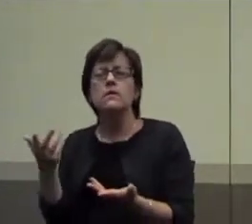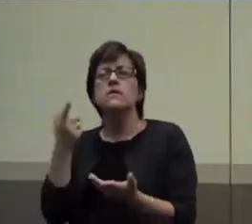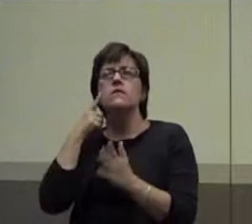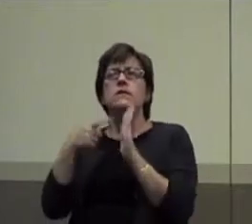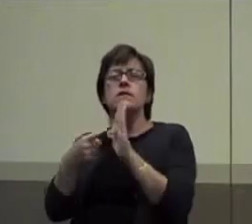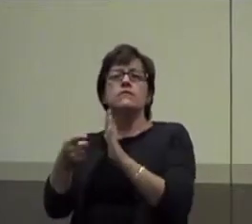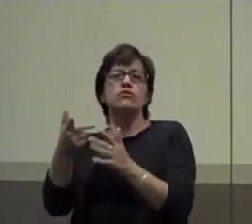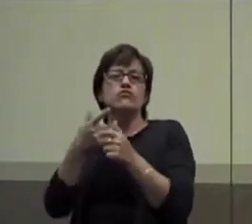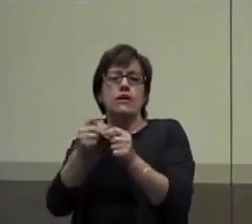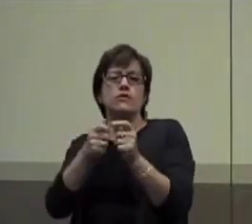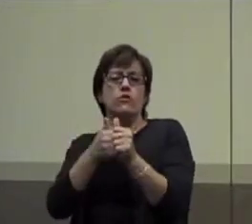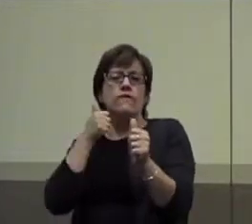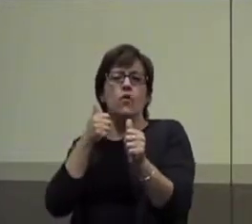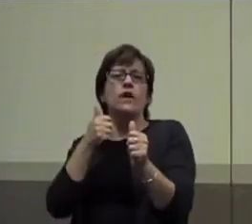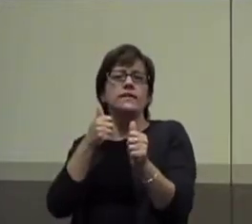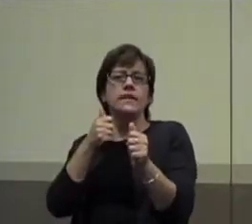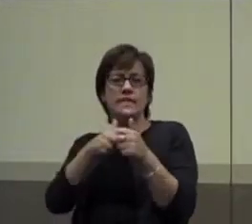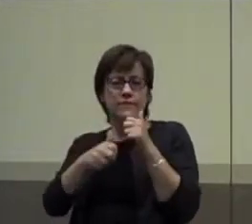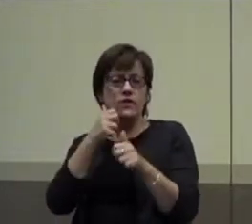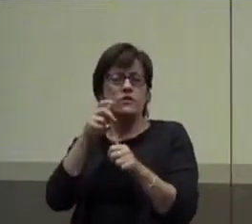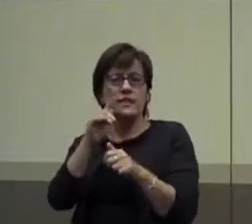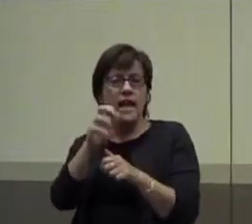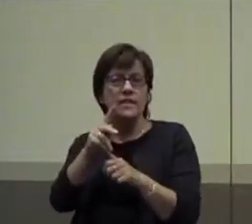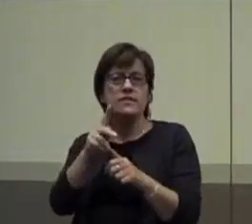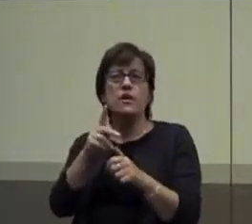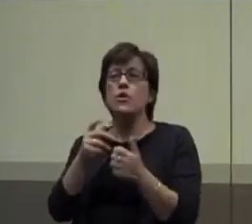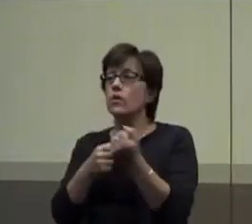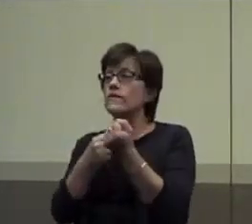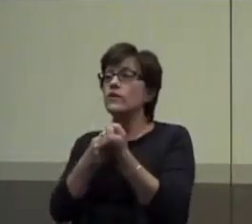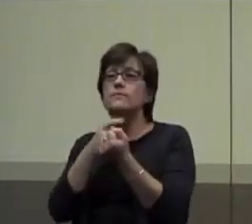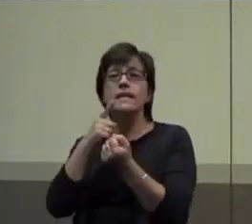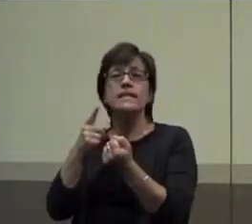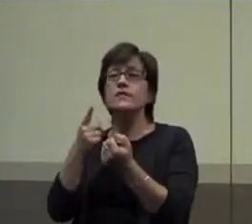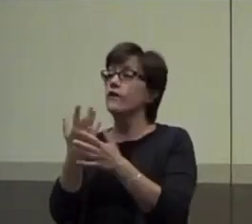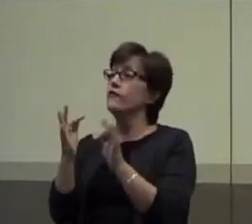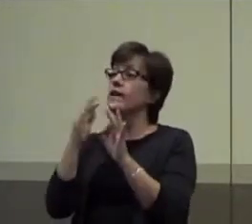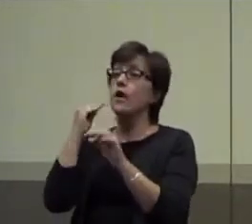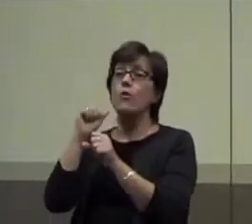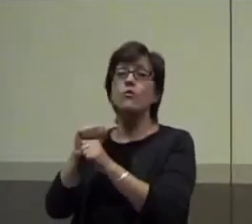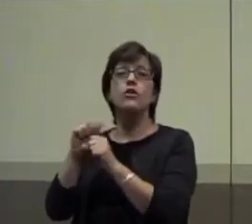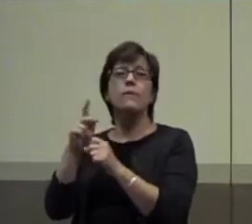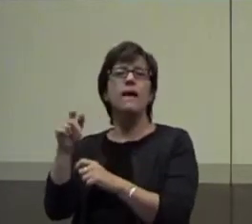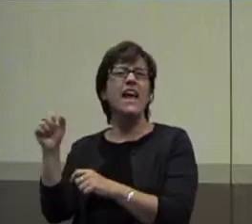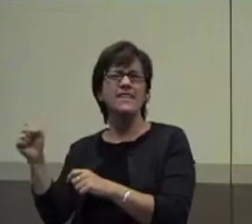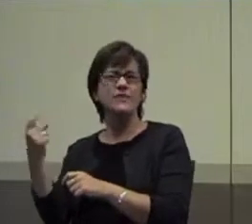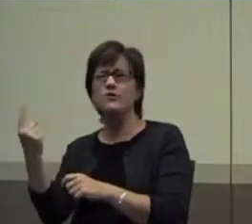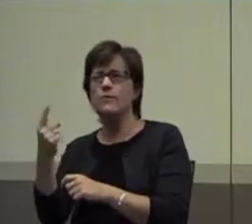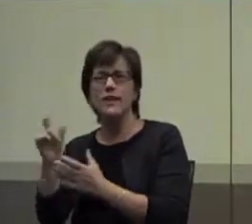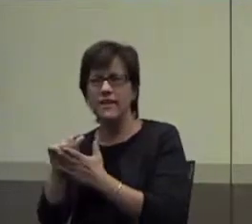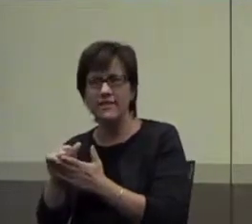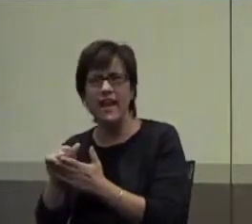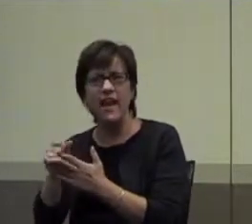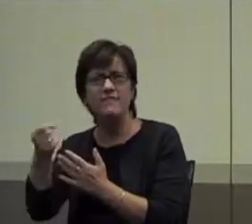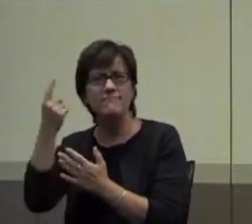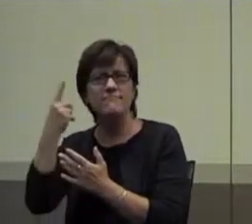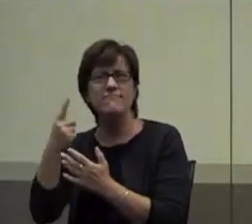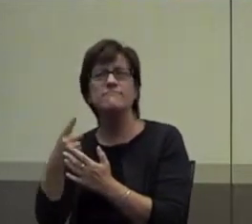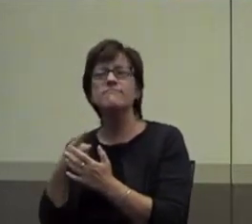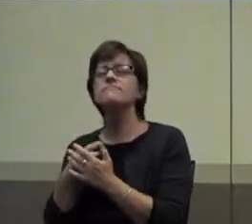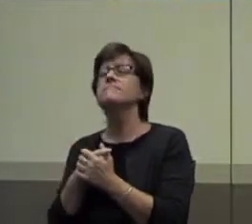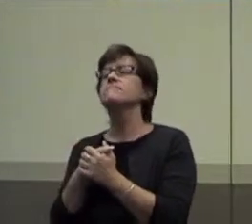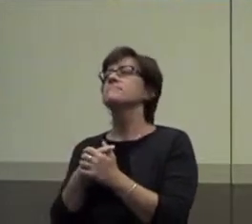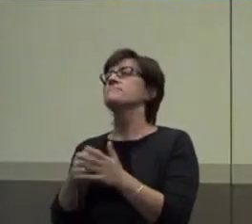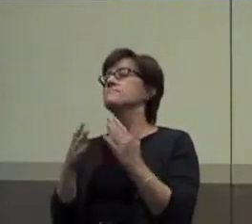a difficult task, a reinforcer could be a free homework pass or something like that. Make sense? Good. Alright.